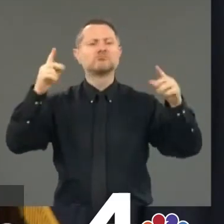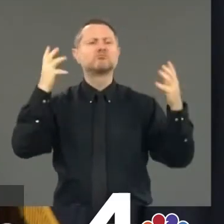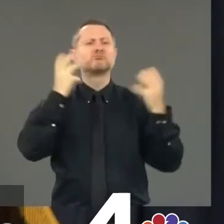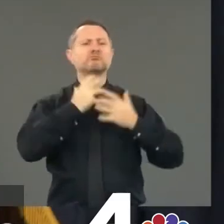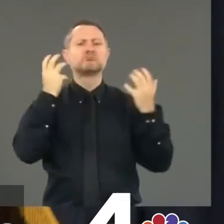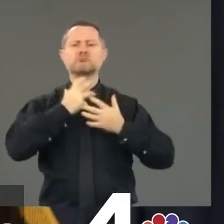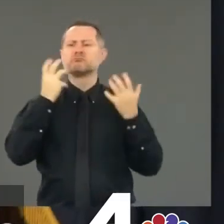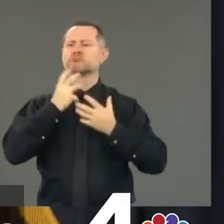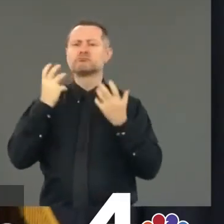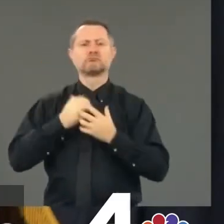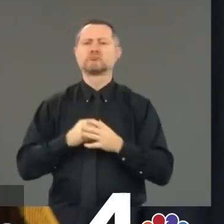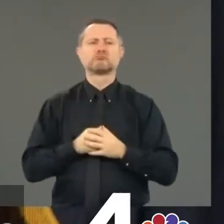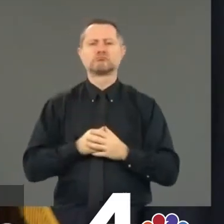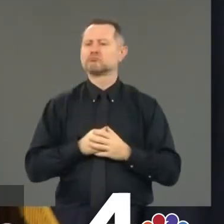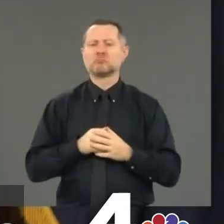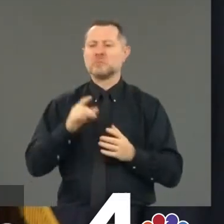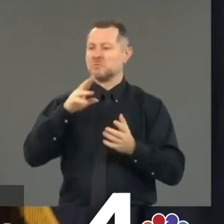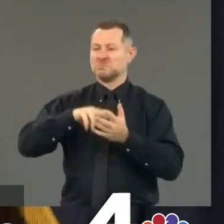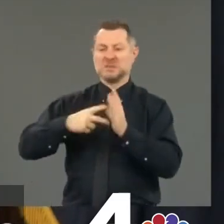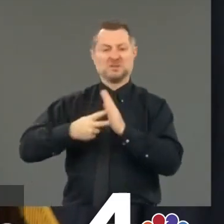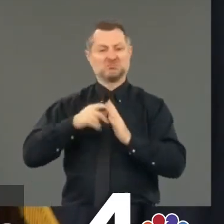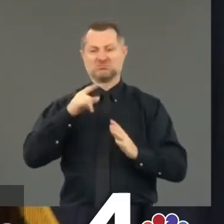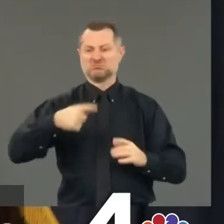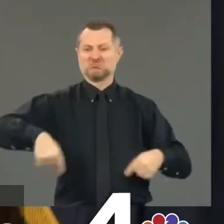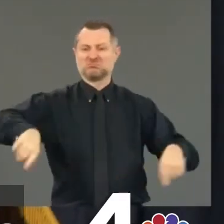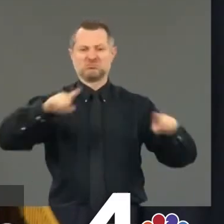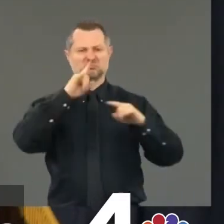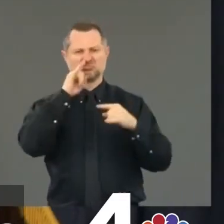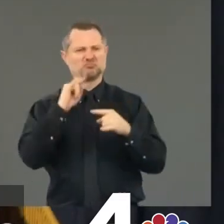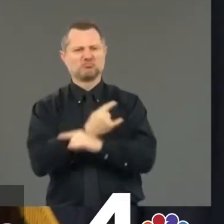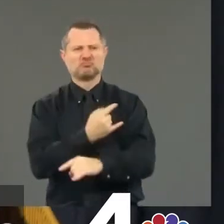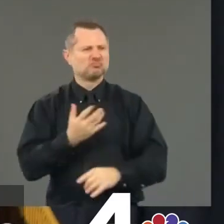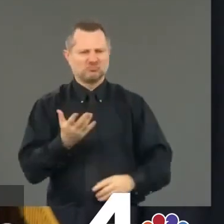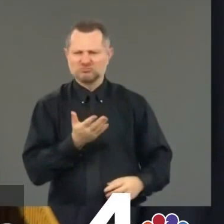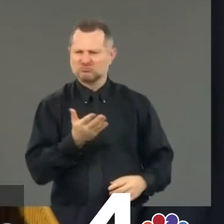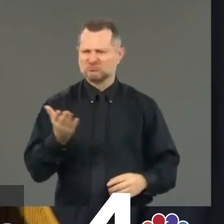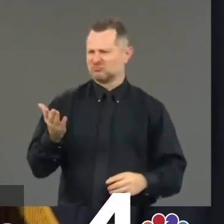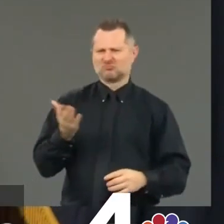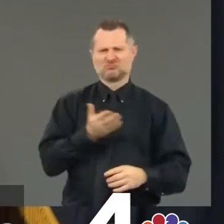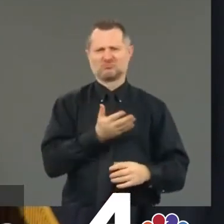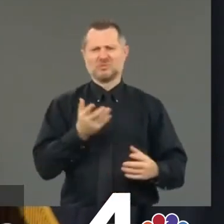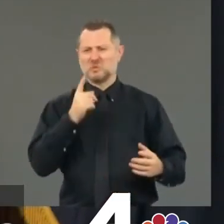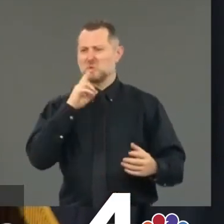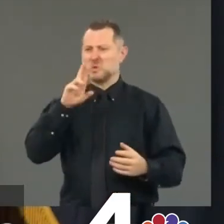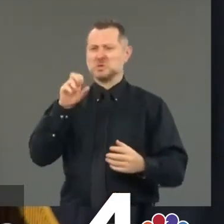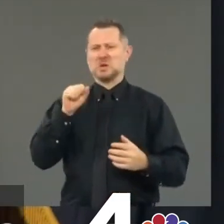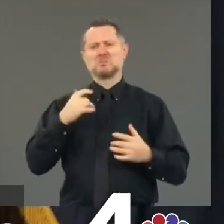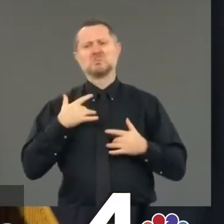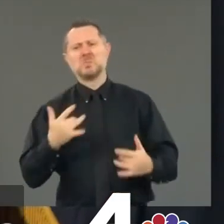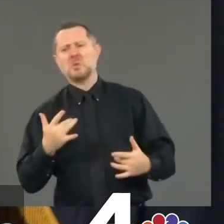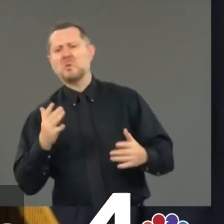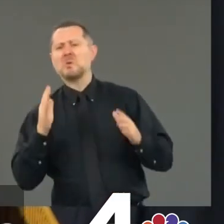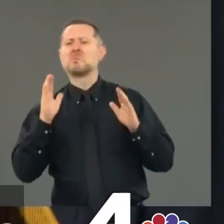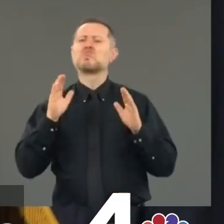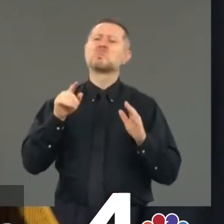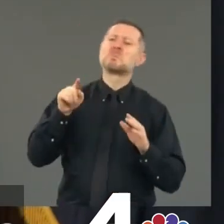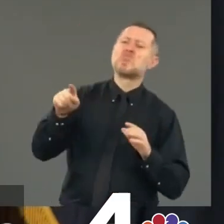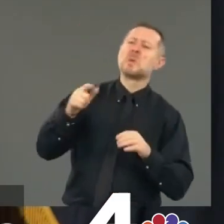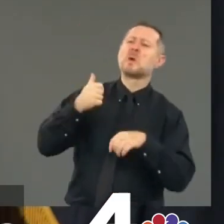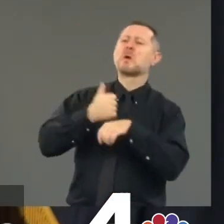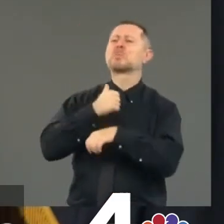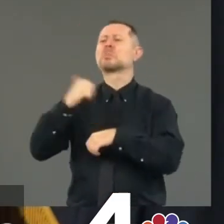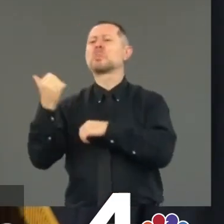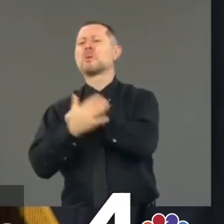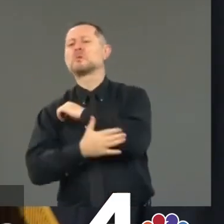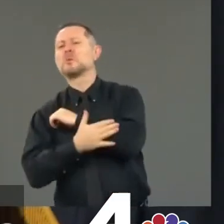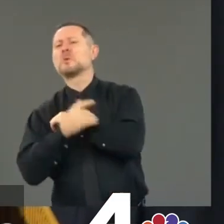speaks to a collective hypocrisy. We're very good in this country at telling other people how they should live their lives and